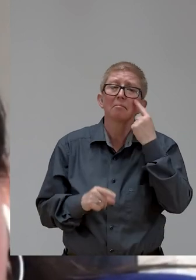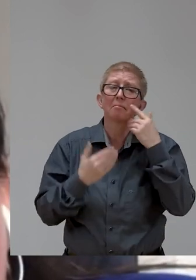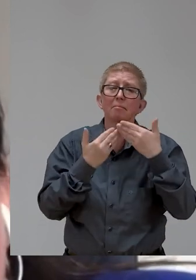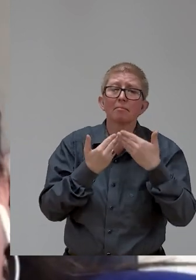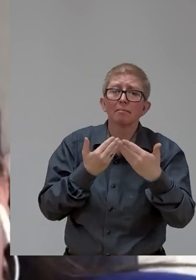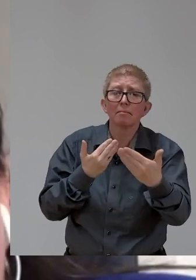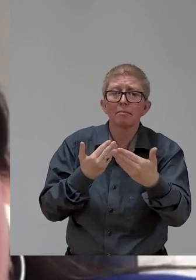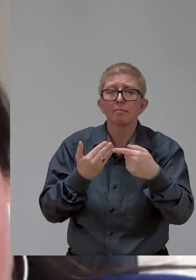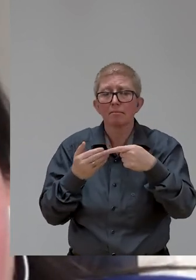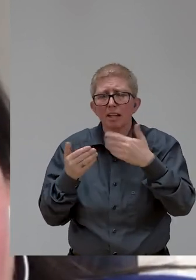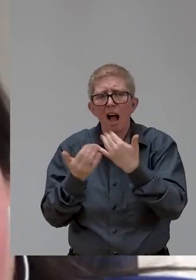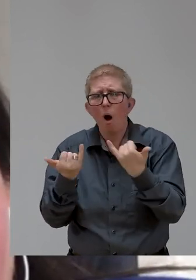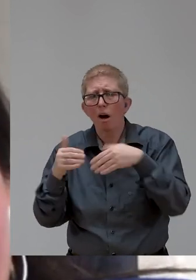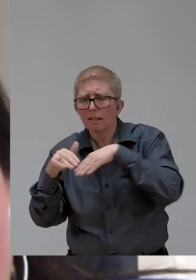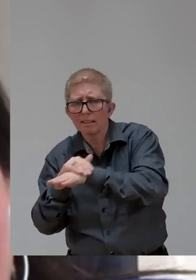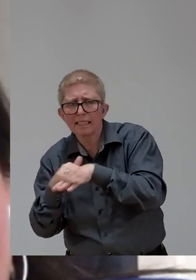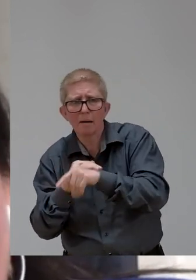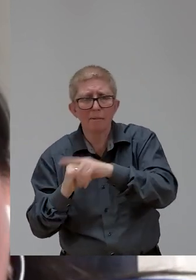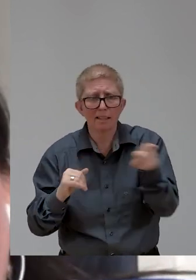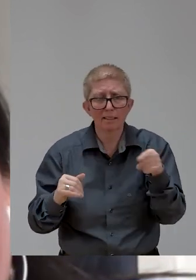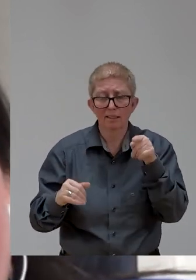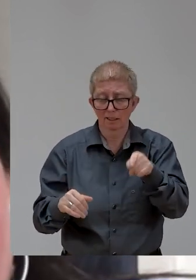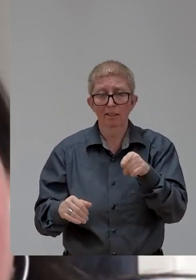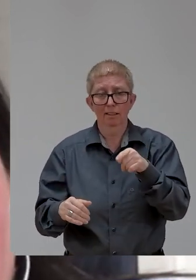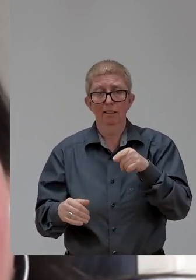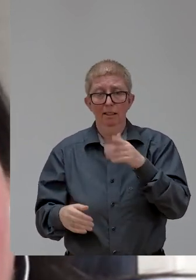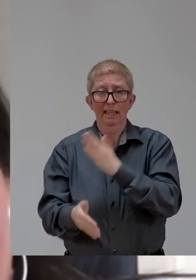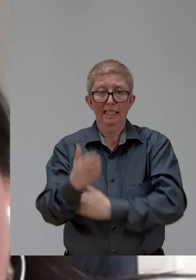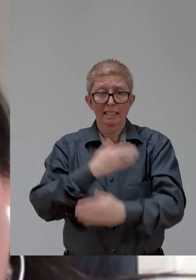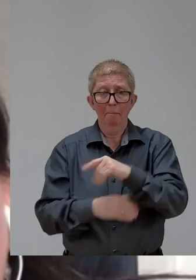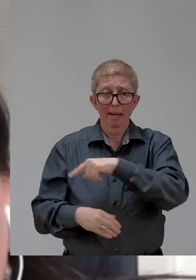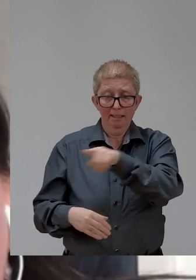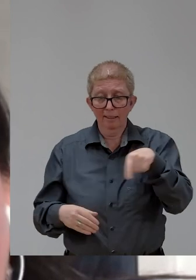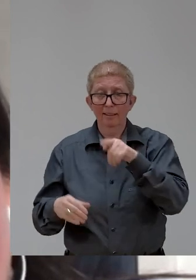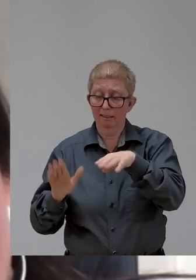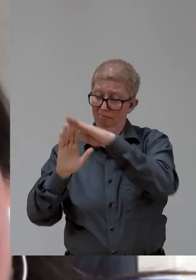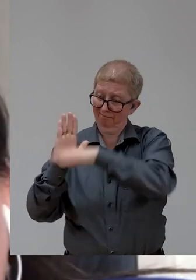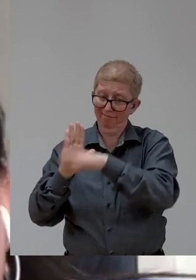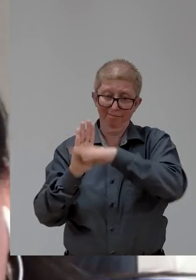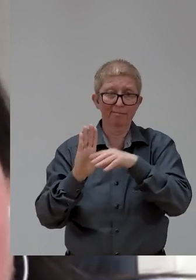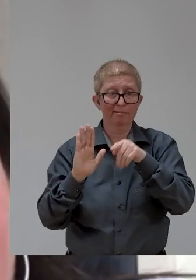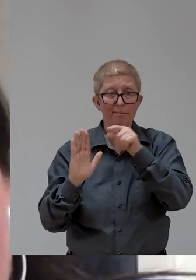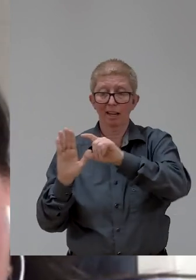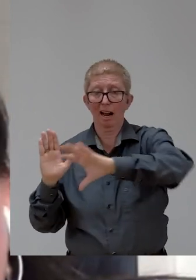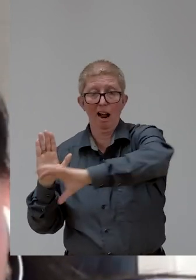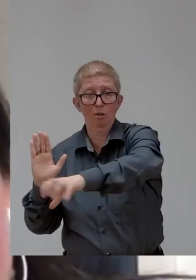disability specific, uh, programs, but then also really integrating it across the UN's work, whether in the peace and security, human